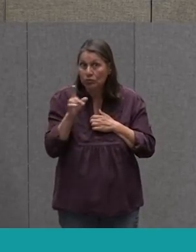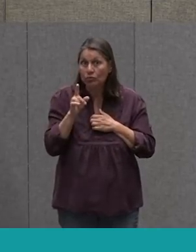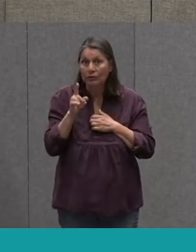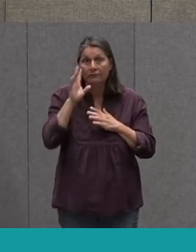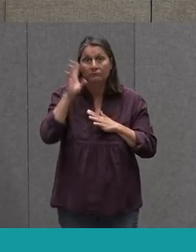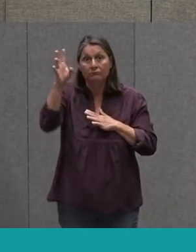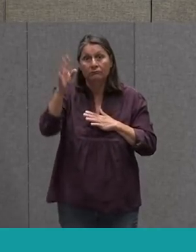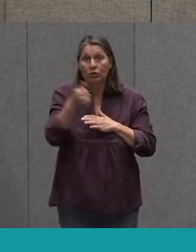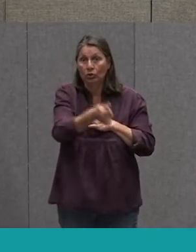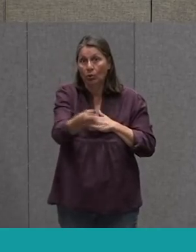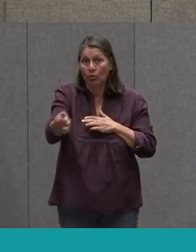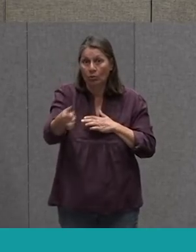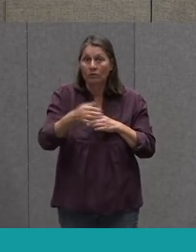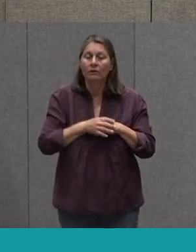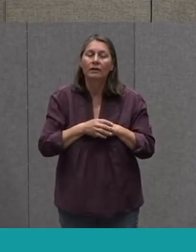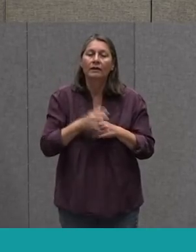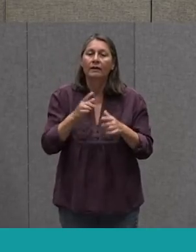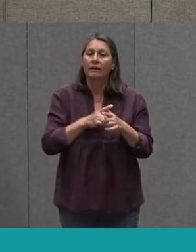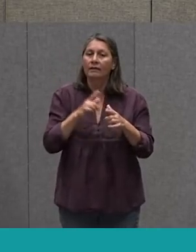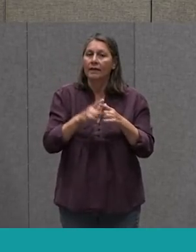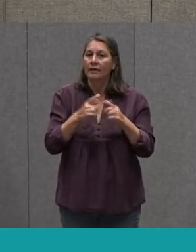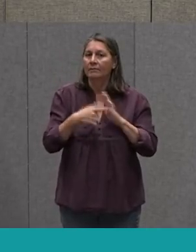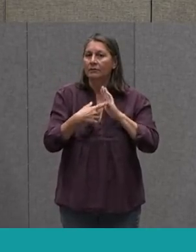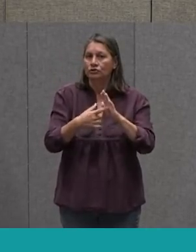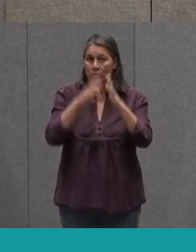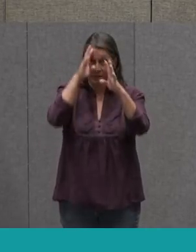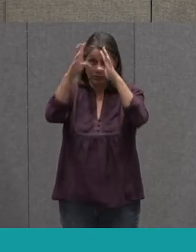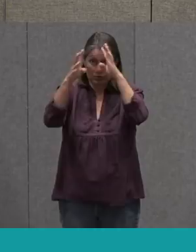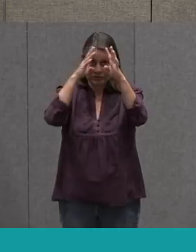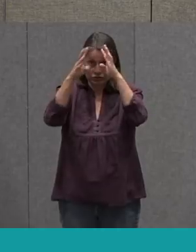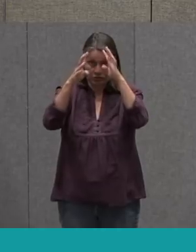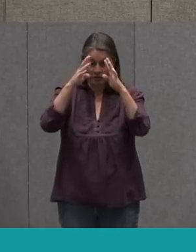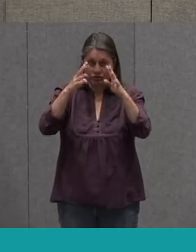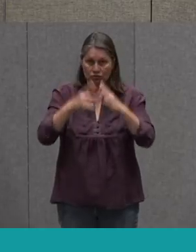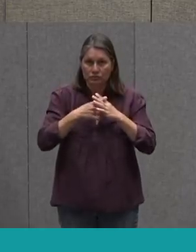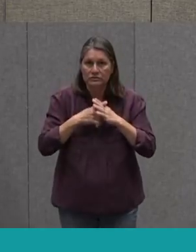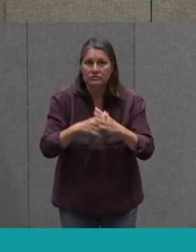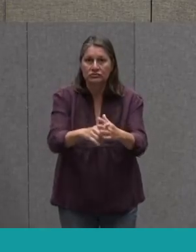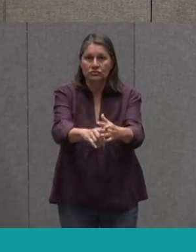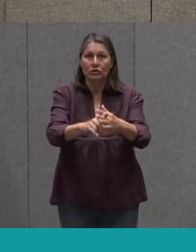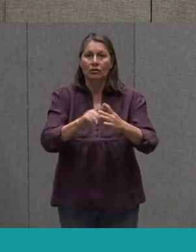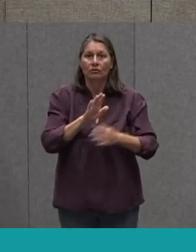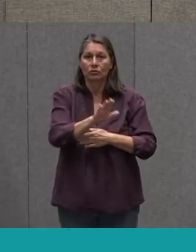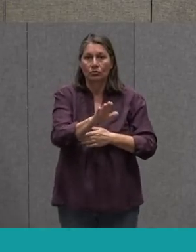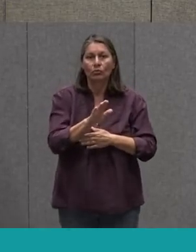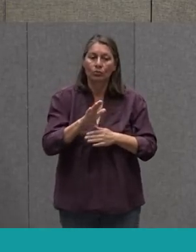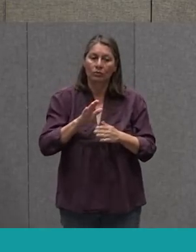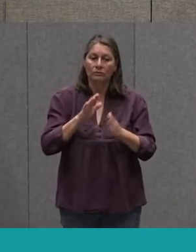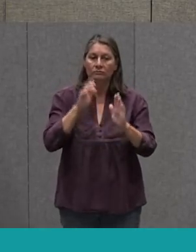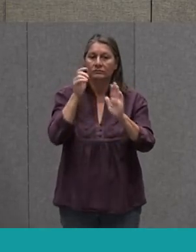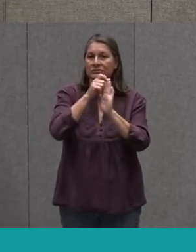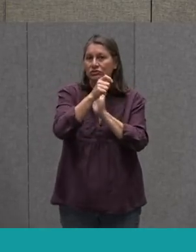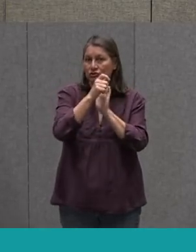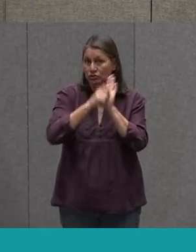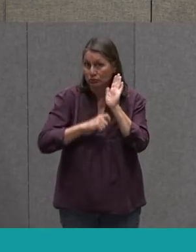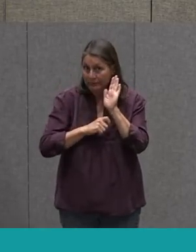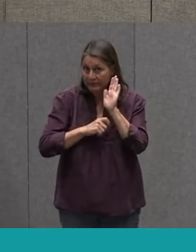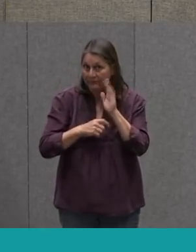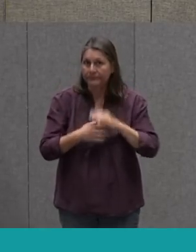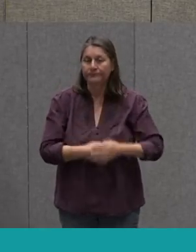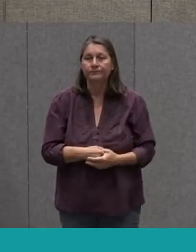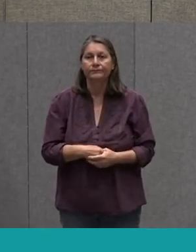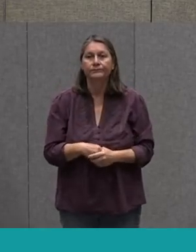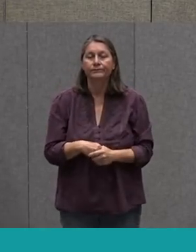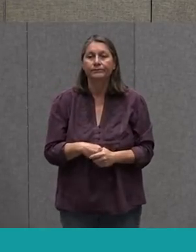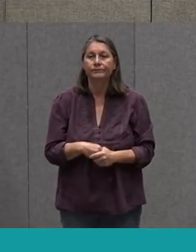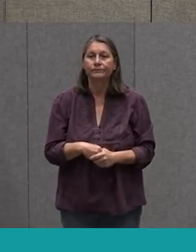I'm Going To Show You A Brainstorming Way That You Could Get Started To Create Your Own Story Script In My Plot